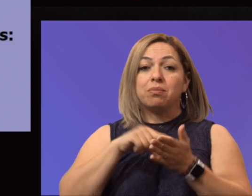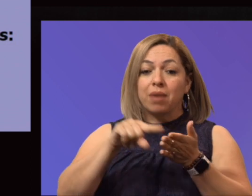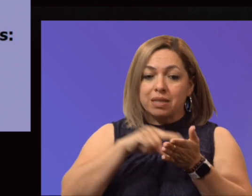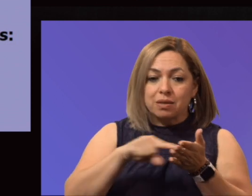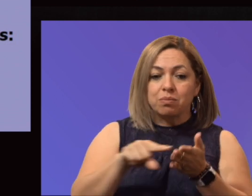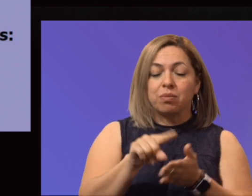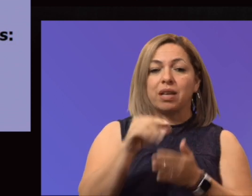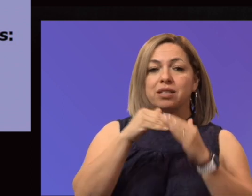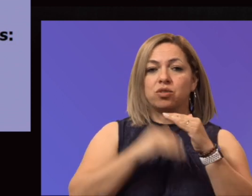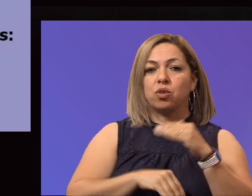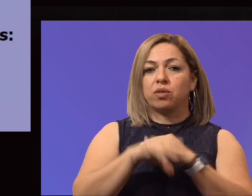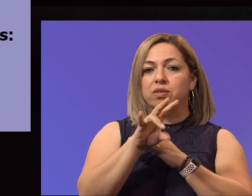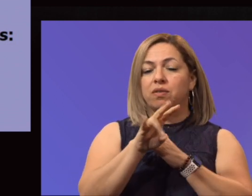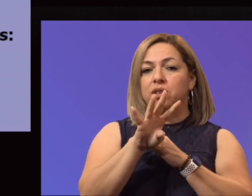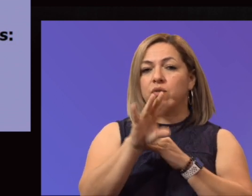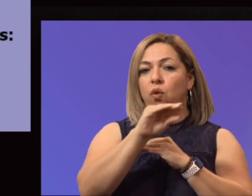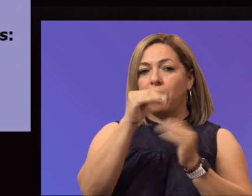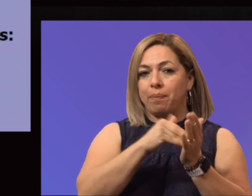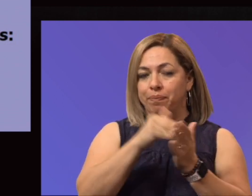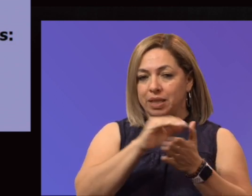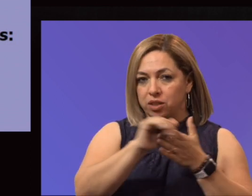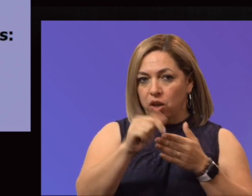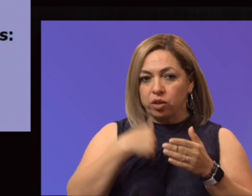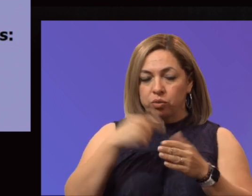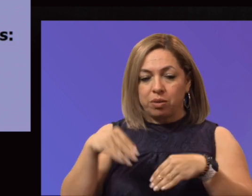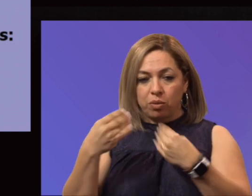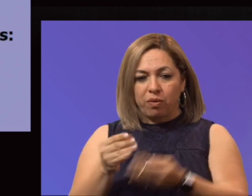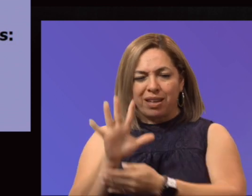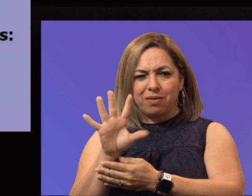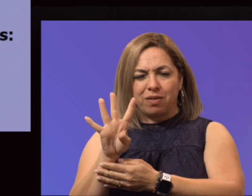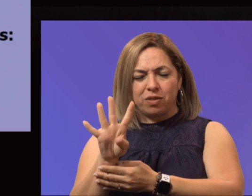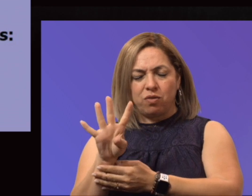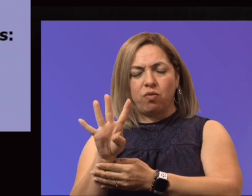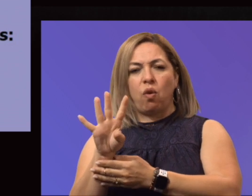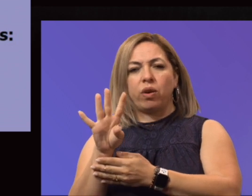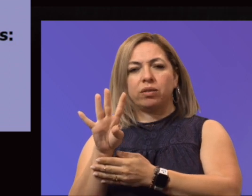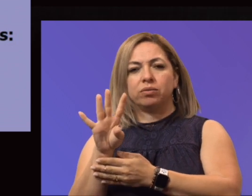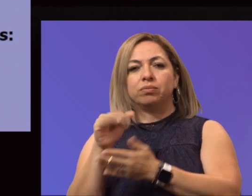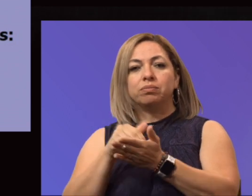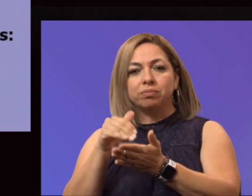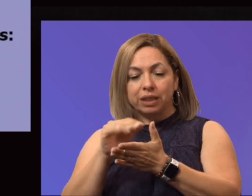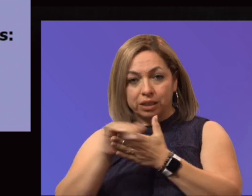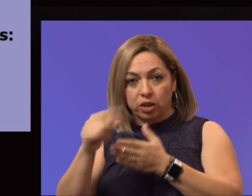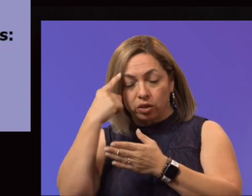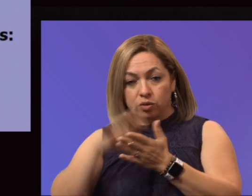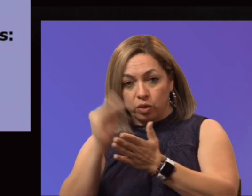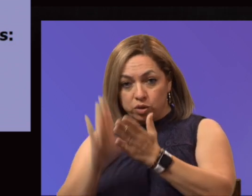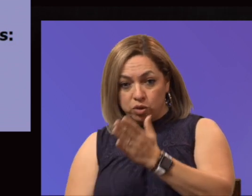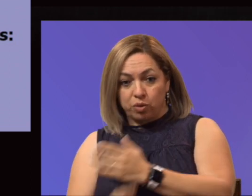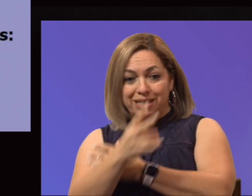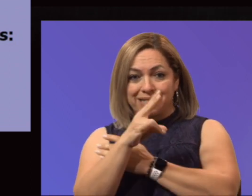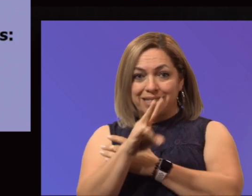students with another $53.4 million. We anticipate that we'll claim another $17 million in lost revenue,